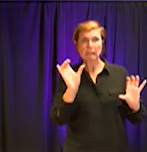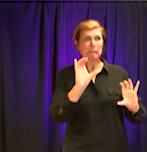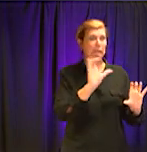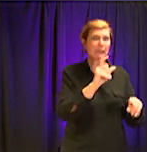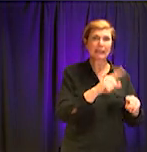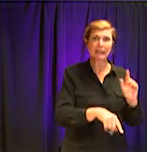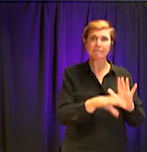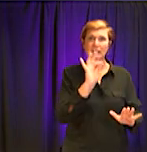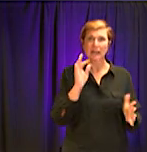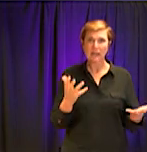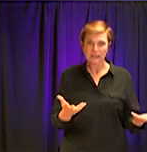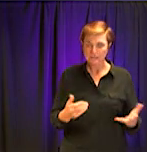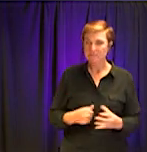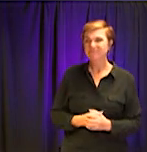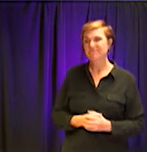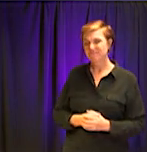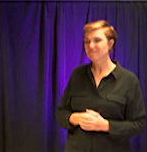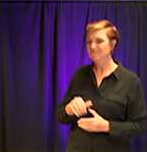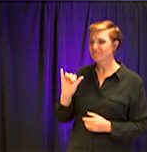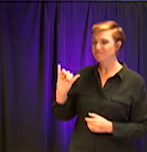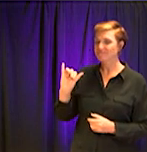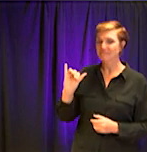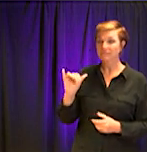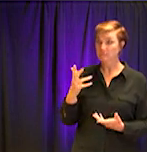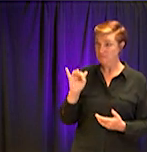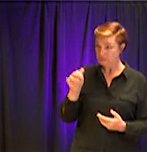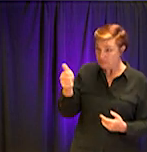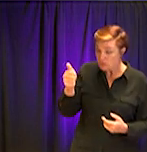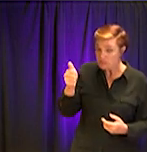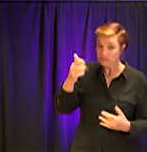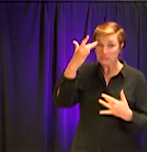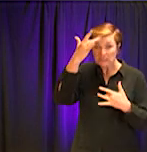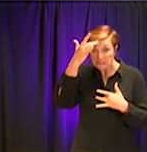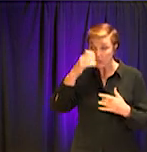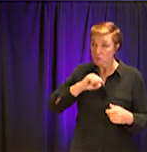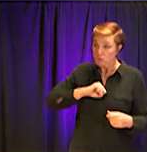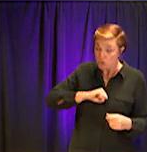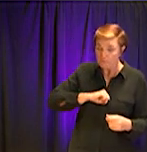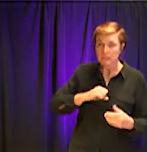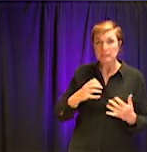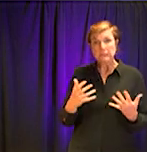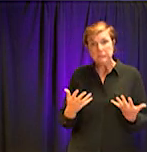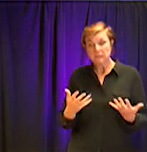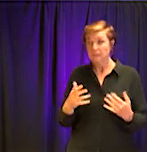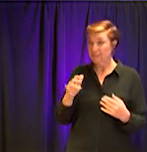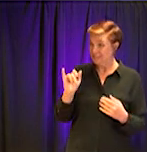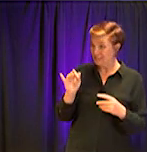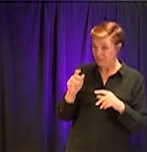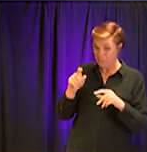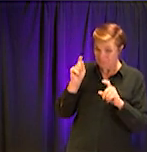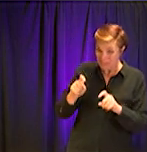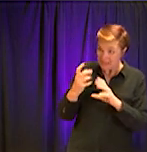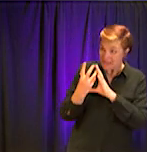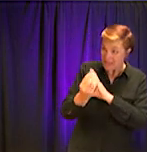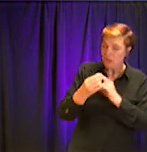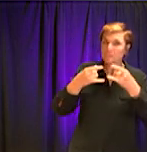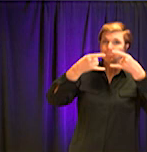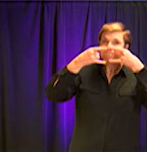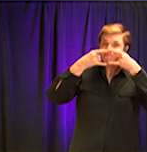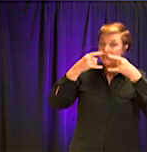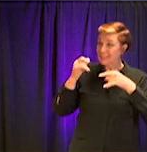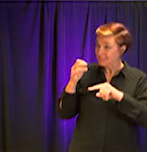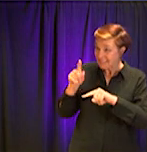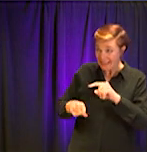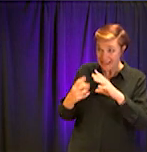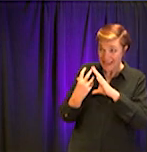you are coughing or have some illness. And if you don't, well, hence the directive, stay at least six feet away from the person